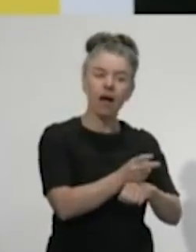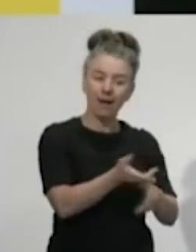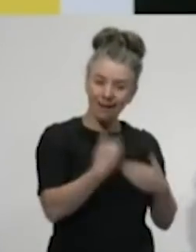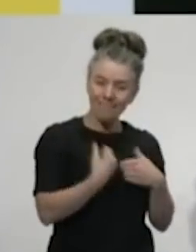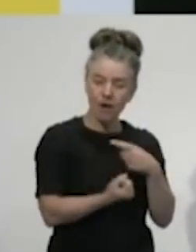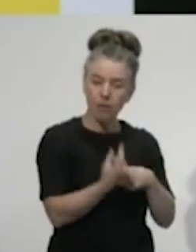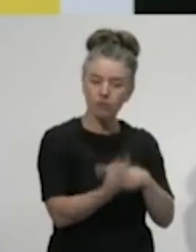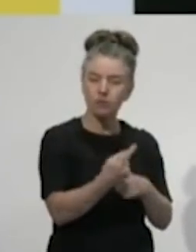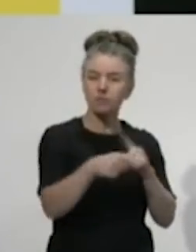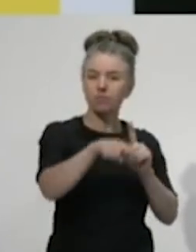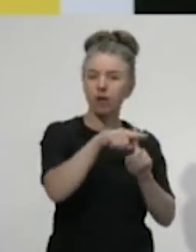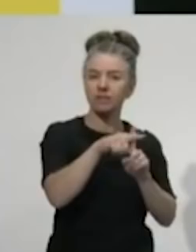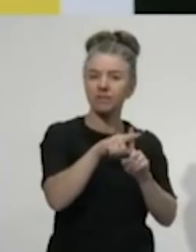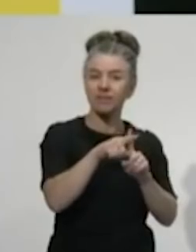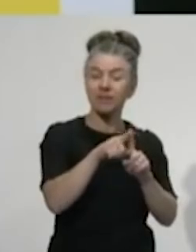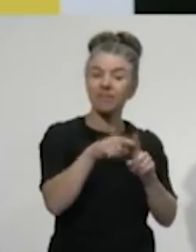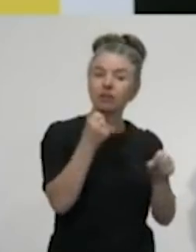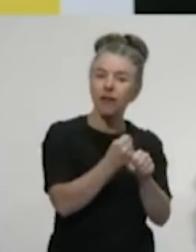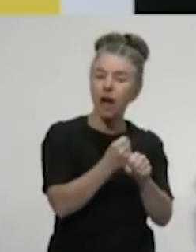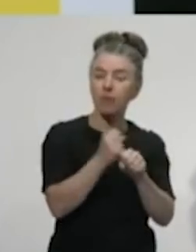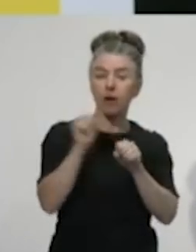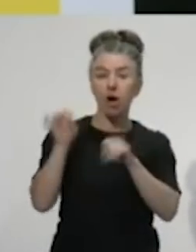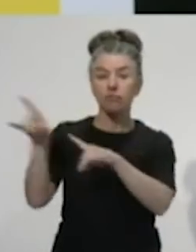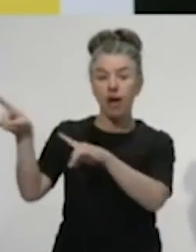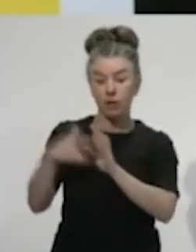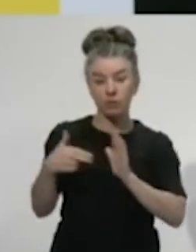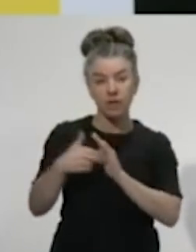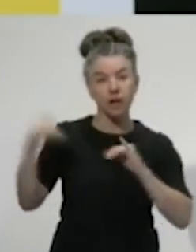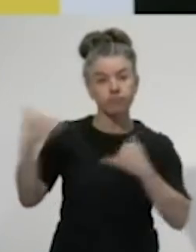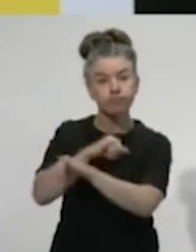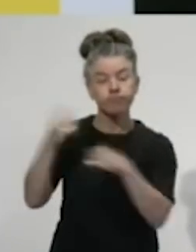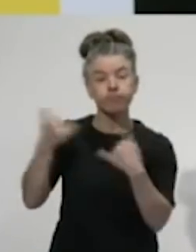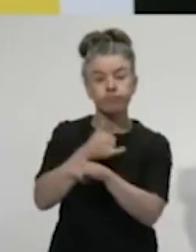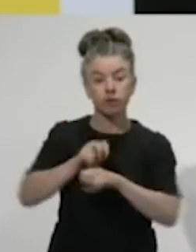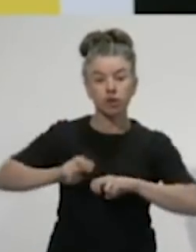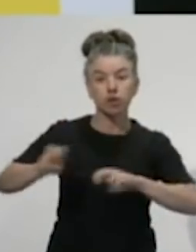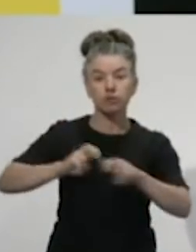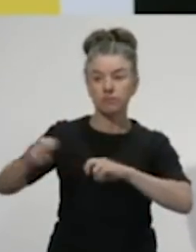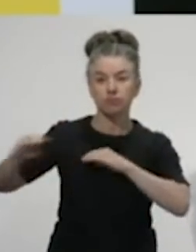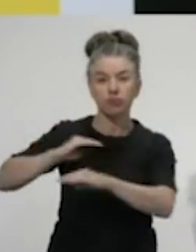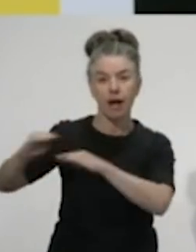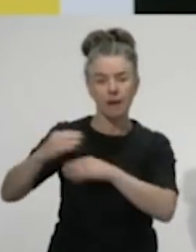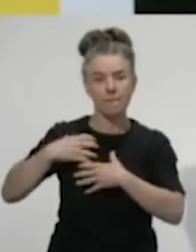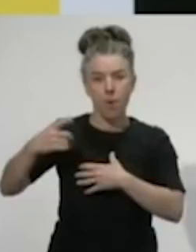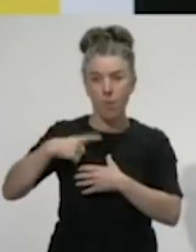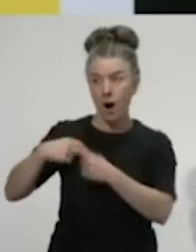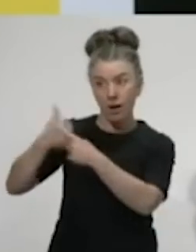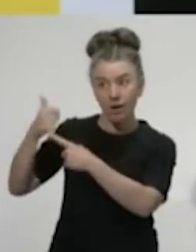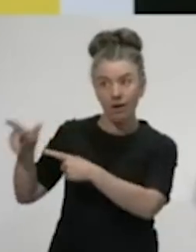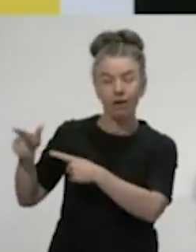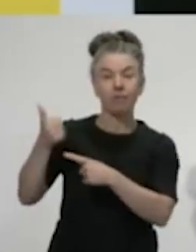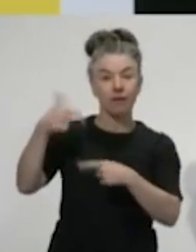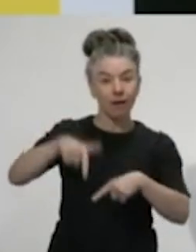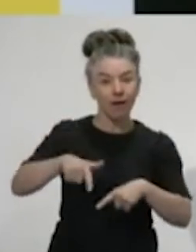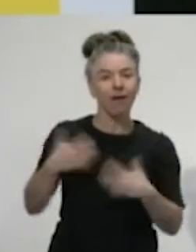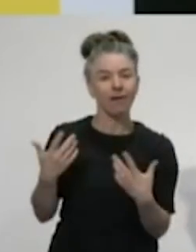bubble. When safe, could see New Zealand and Australia opening up greater tourism and trade opportunities while our borders have to